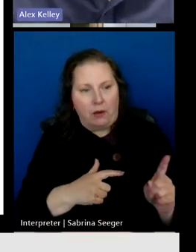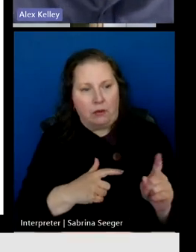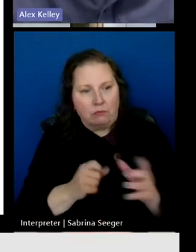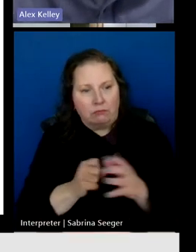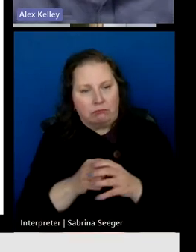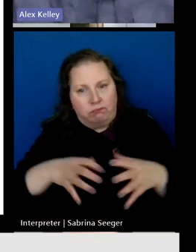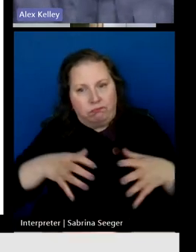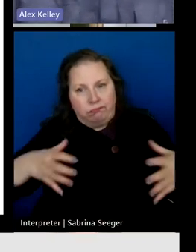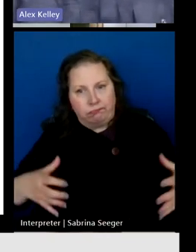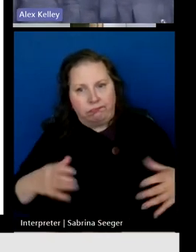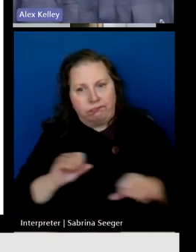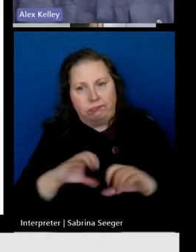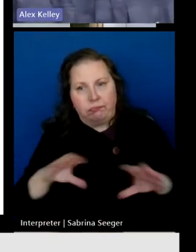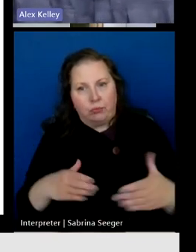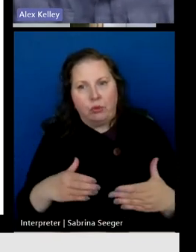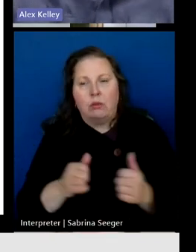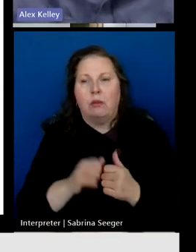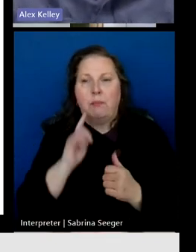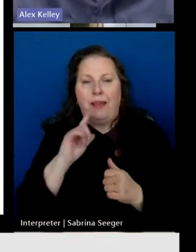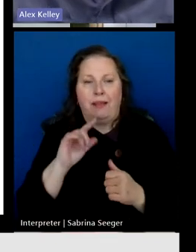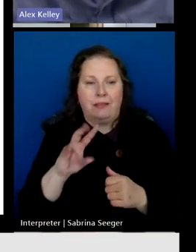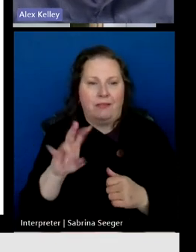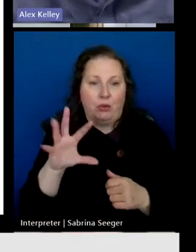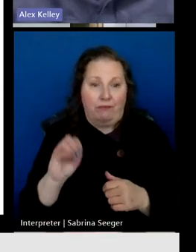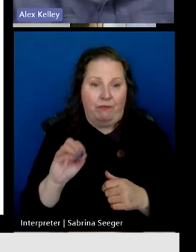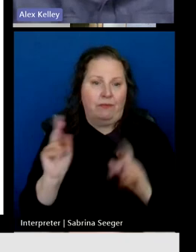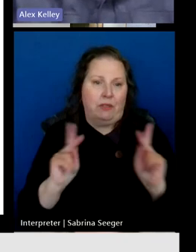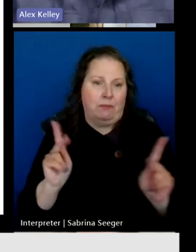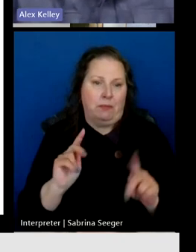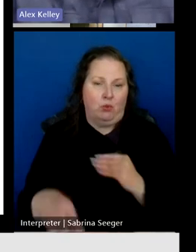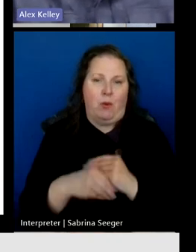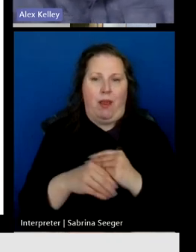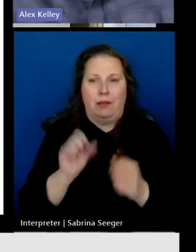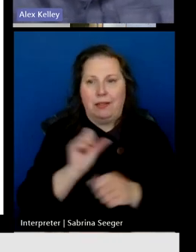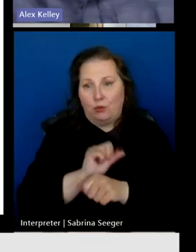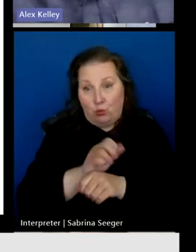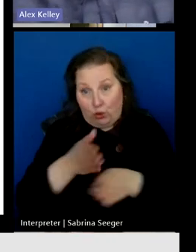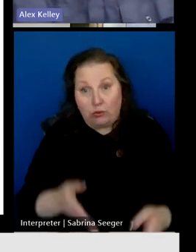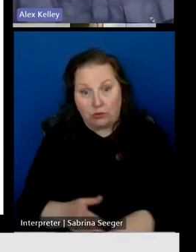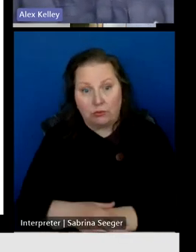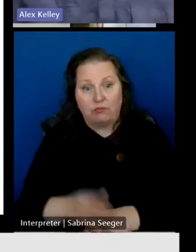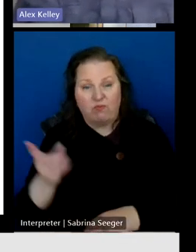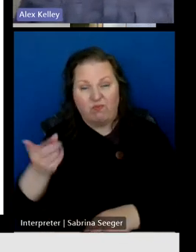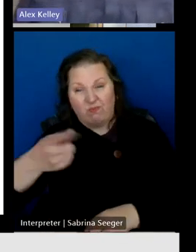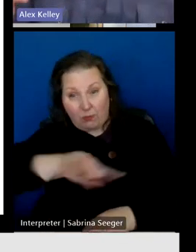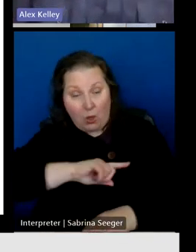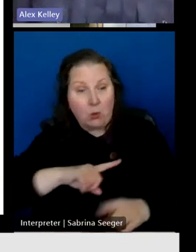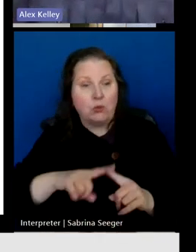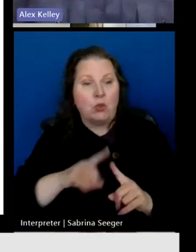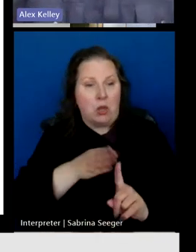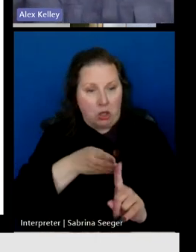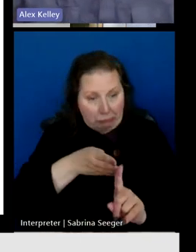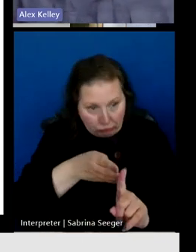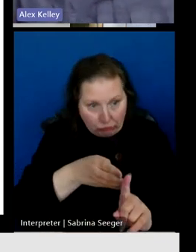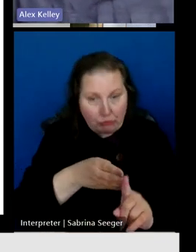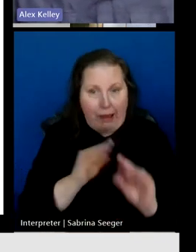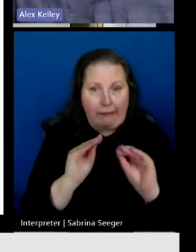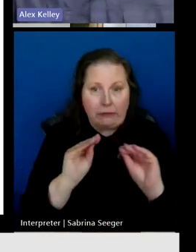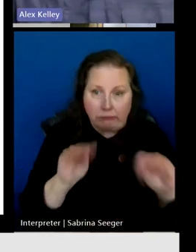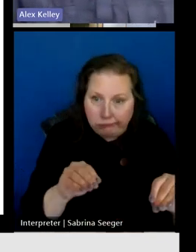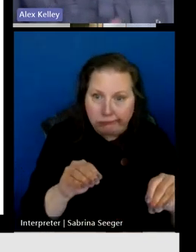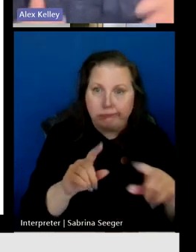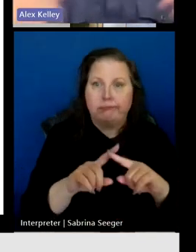our workforce by about 750 workers. Now, a lot of those workers are in the direct installation